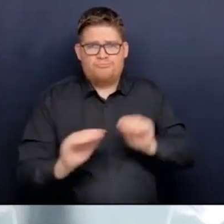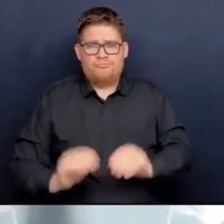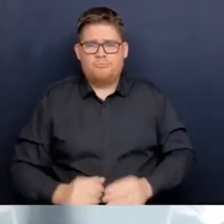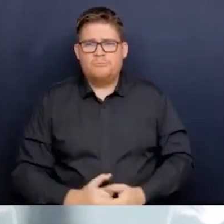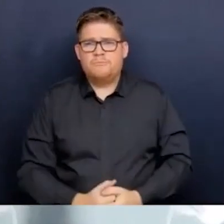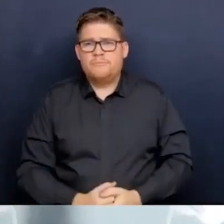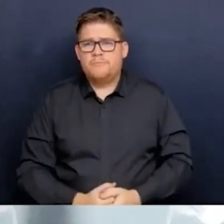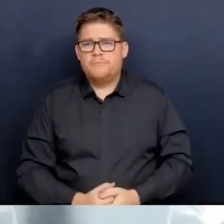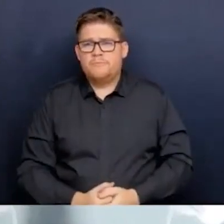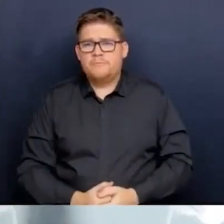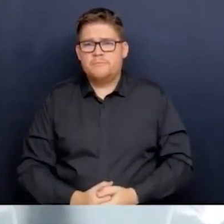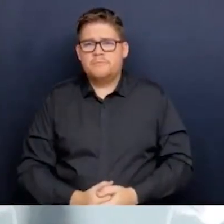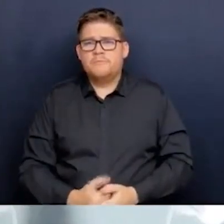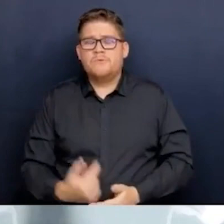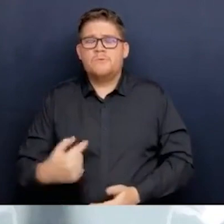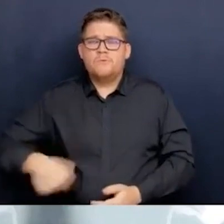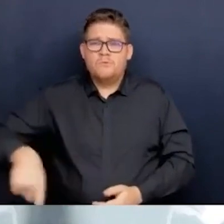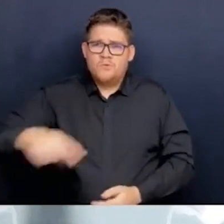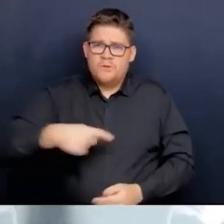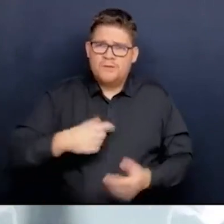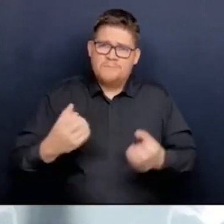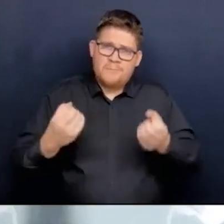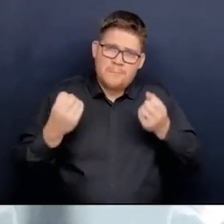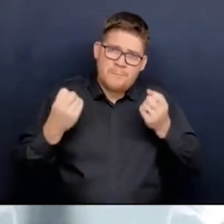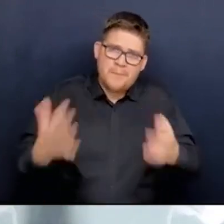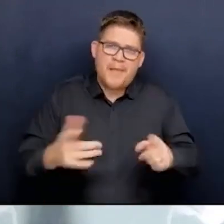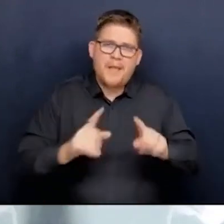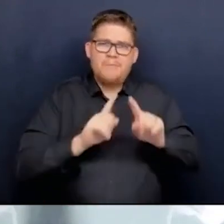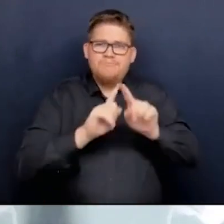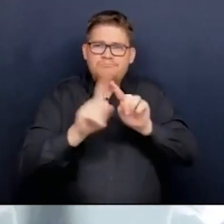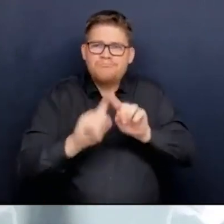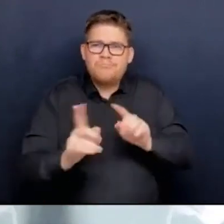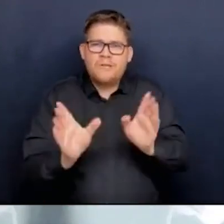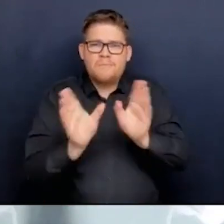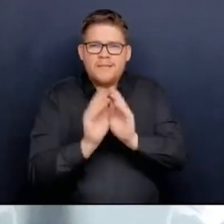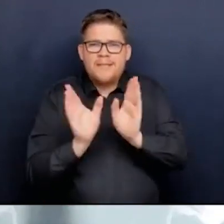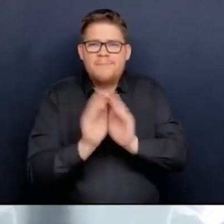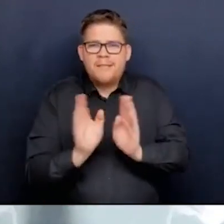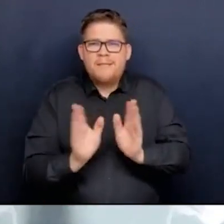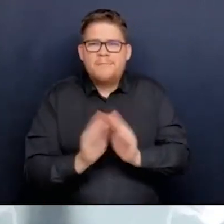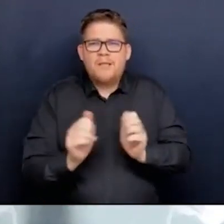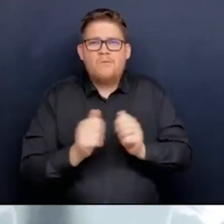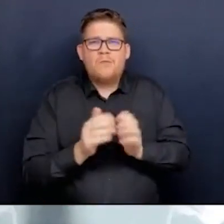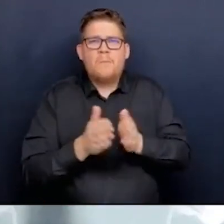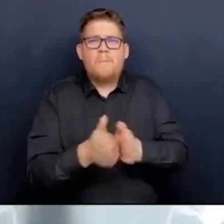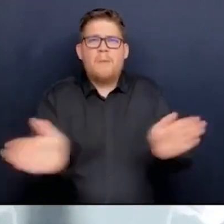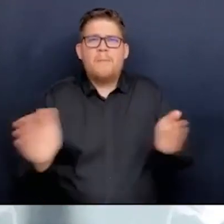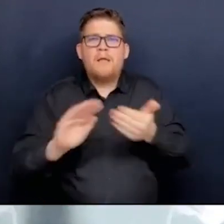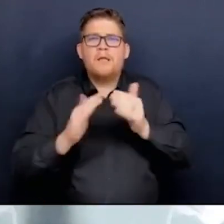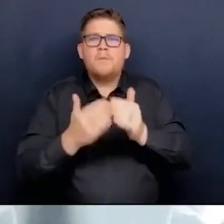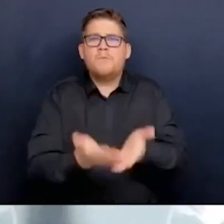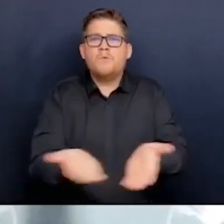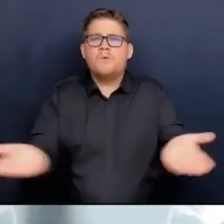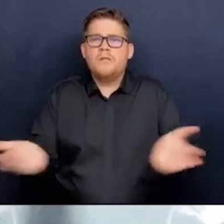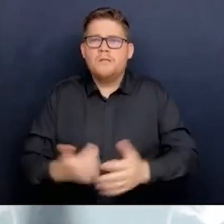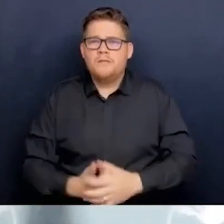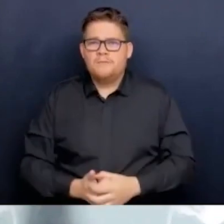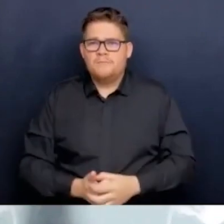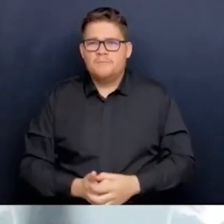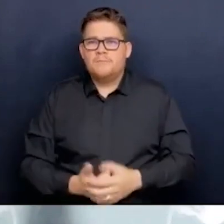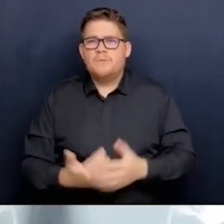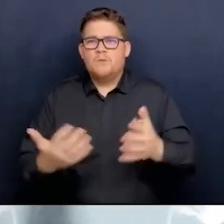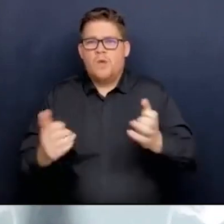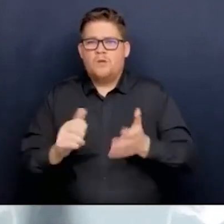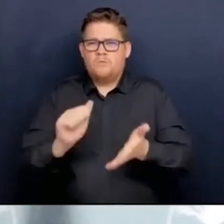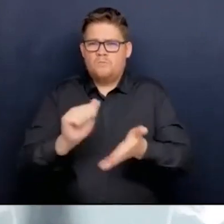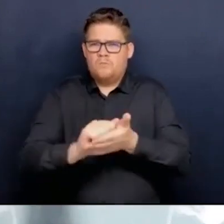consultation of the public, and a reflection of the views of many, including people in the media, about removing some of the opaque elements